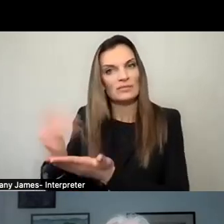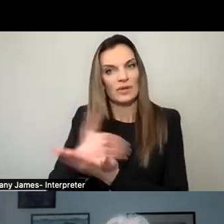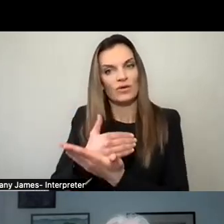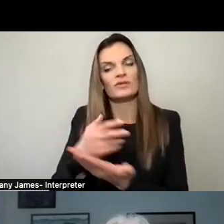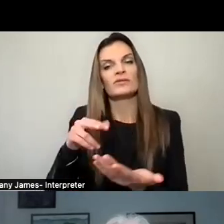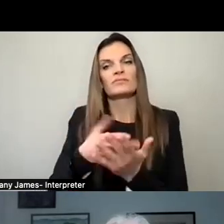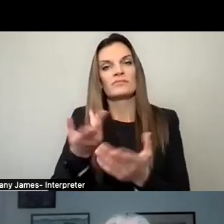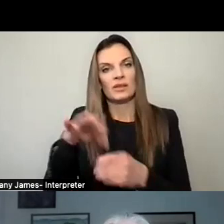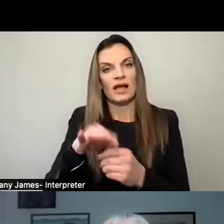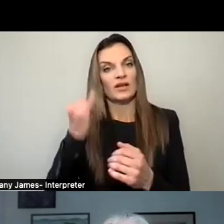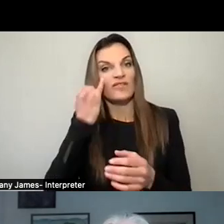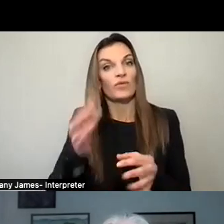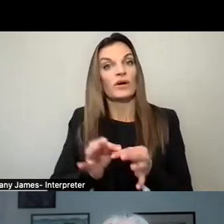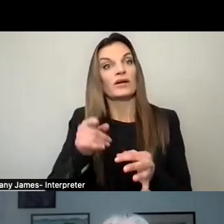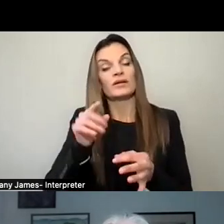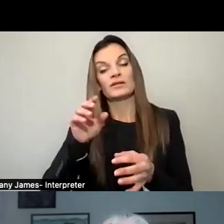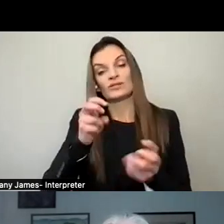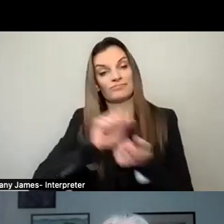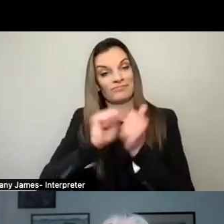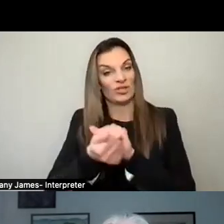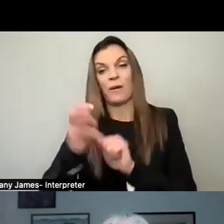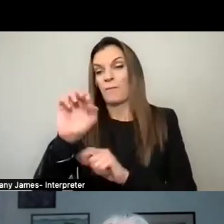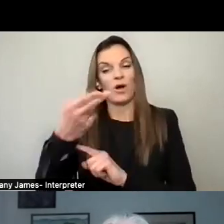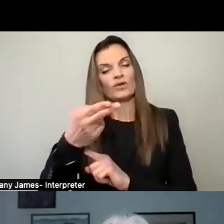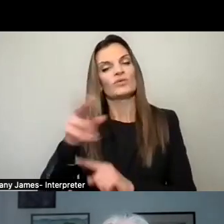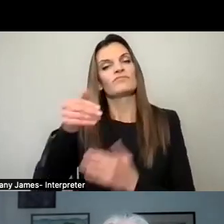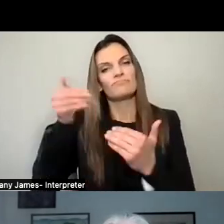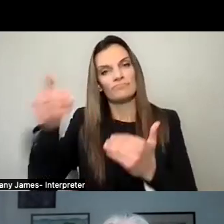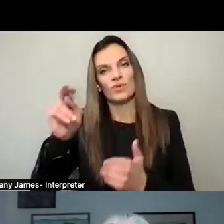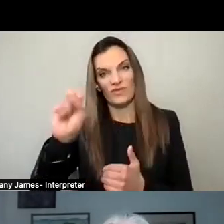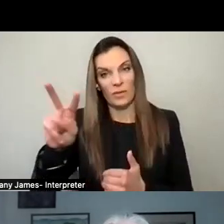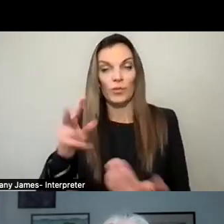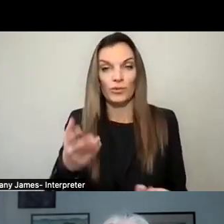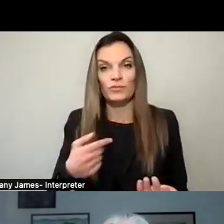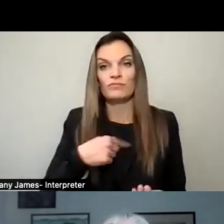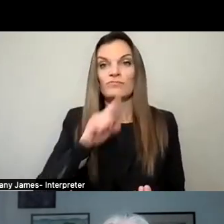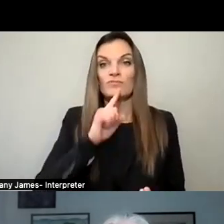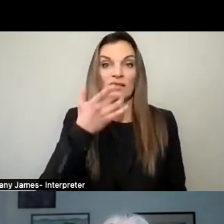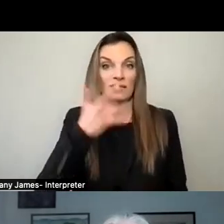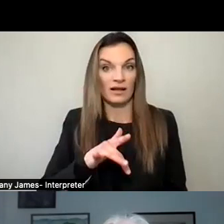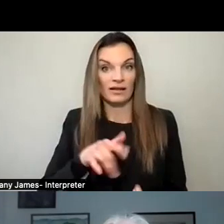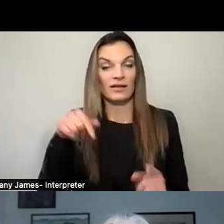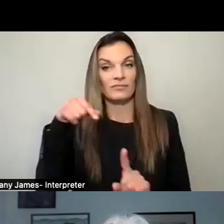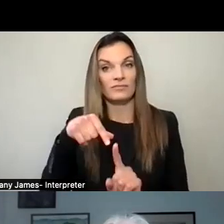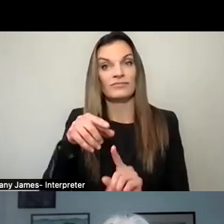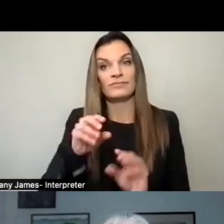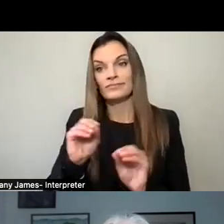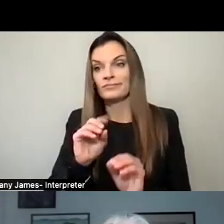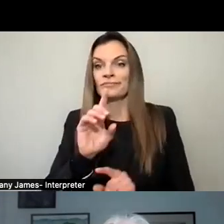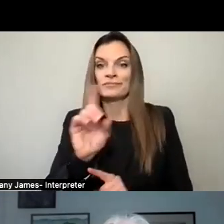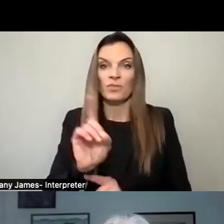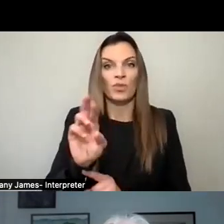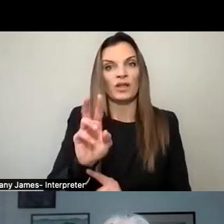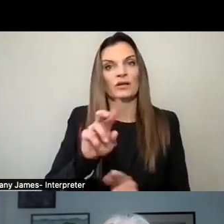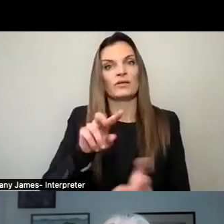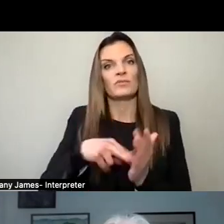We move into November. People know and expect those things. We are lucky. There's no one on this ticket that's running as a Democrat or Republican. We're